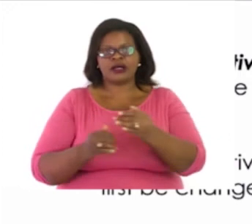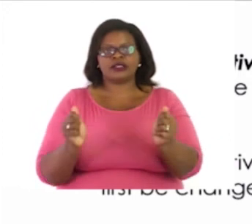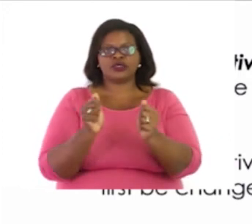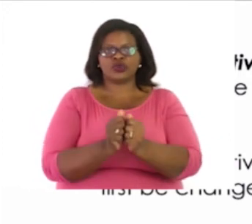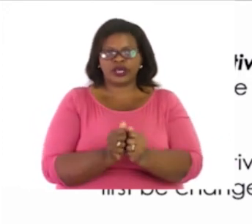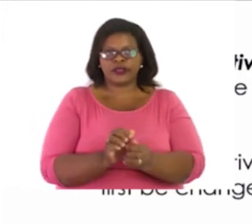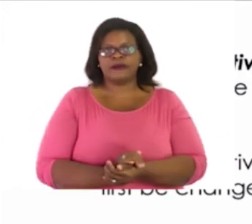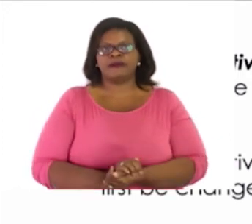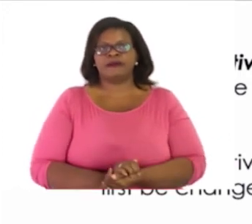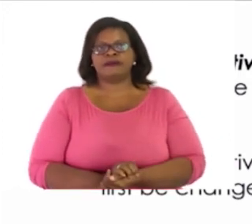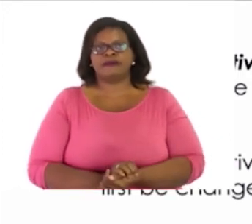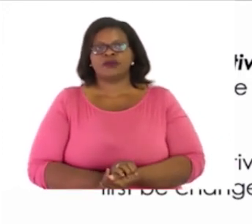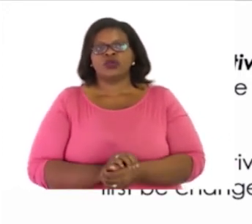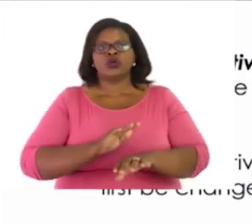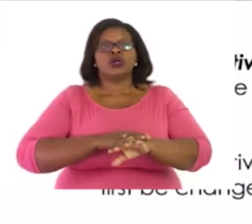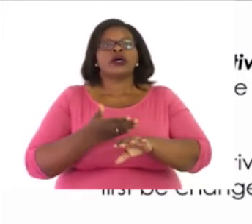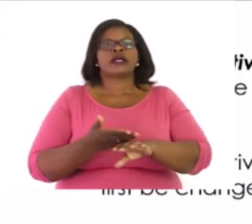Now, let's go to an example.